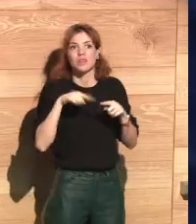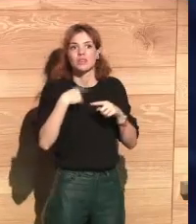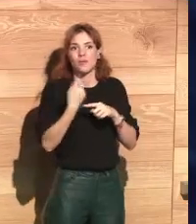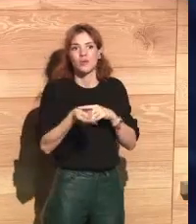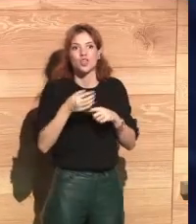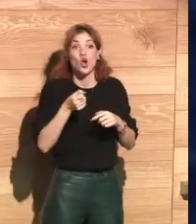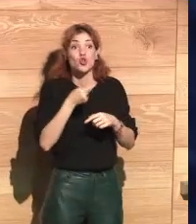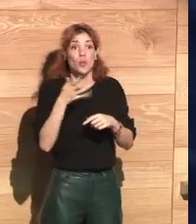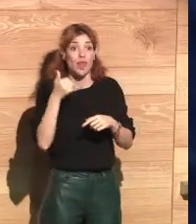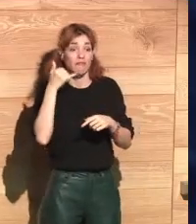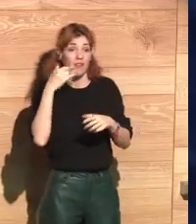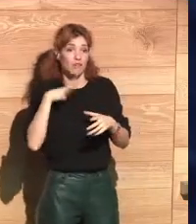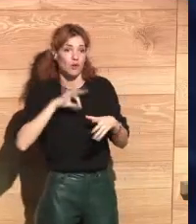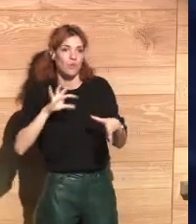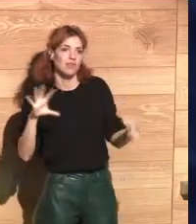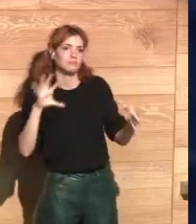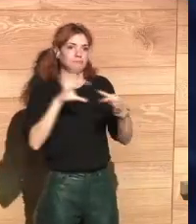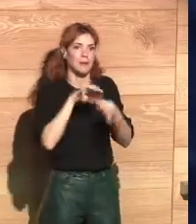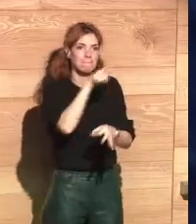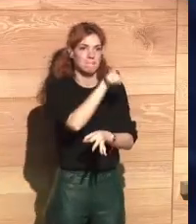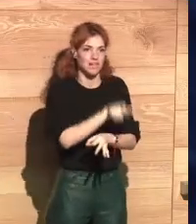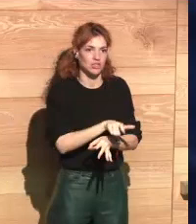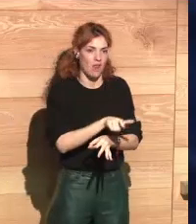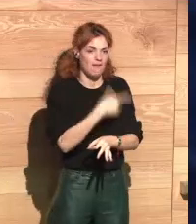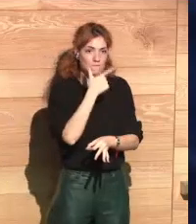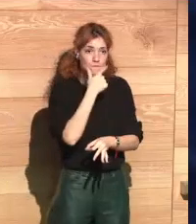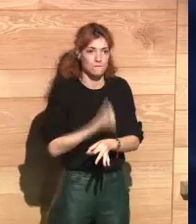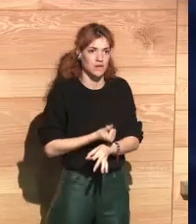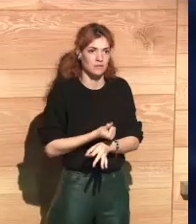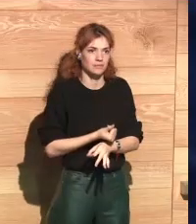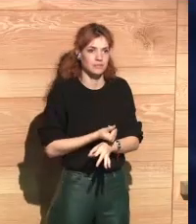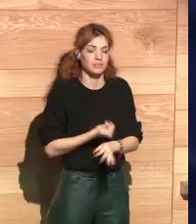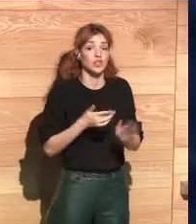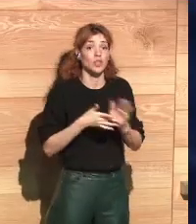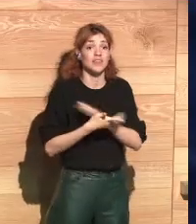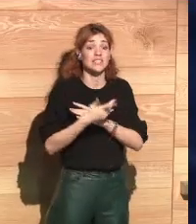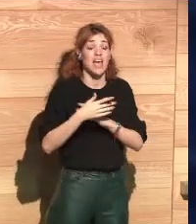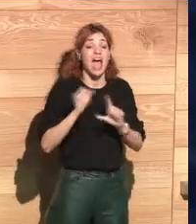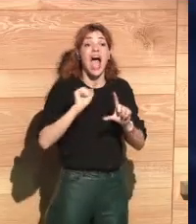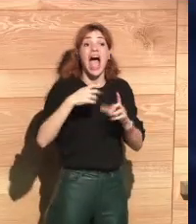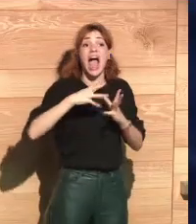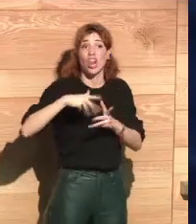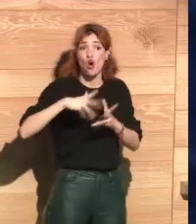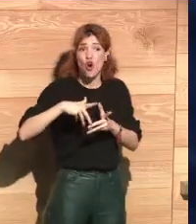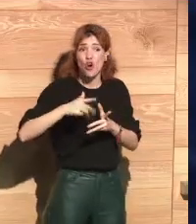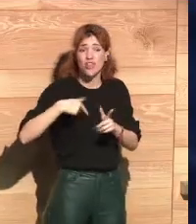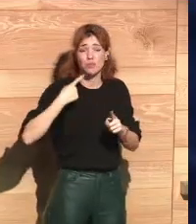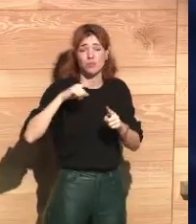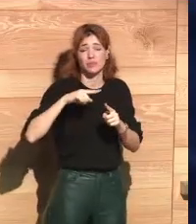that telephone number is personal data that can be connected very easily to a person. So what an algorithm,